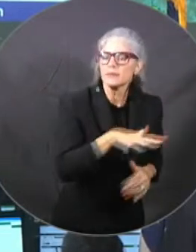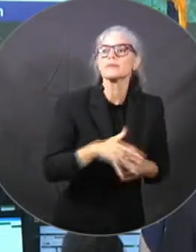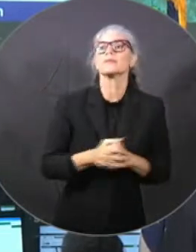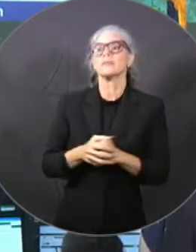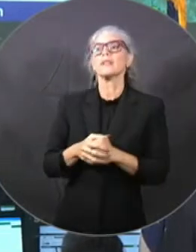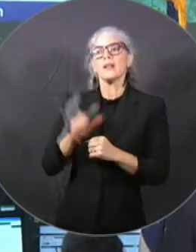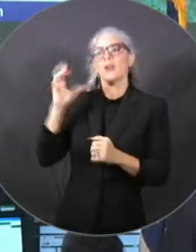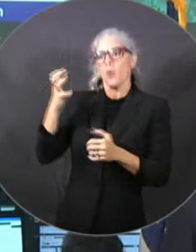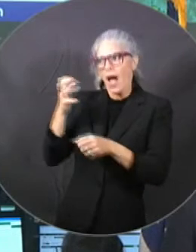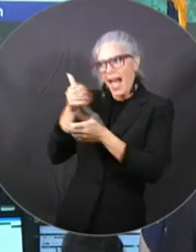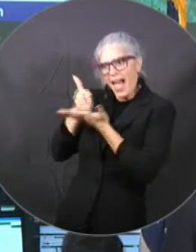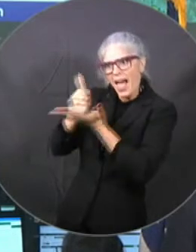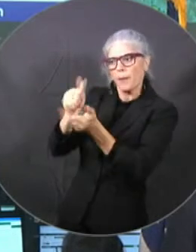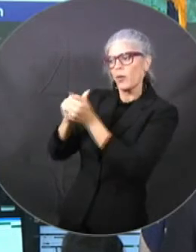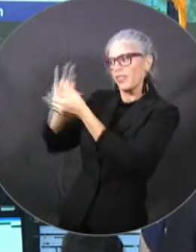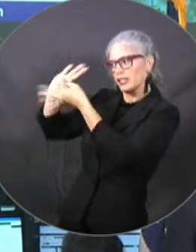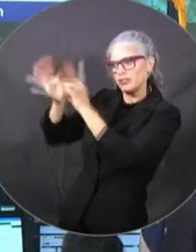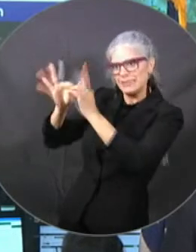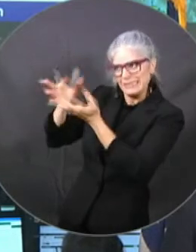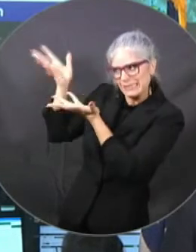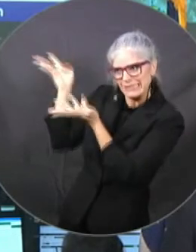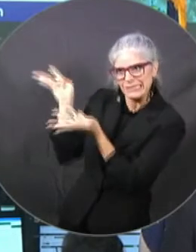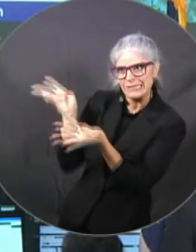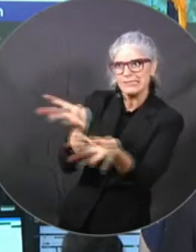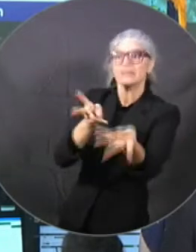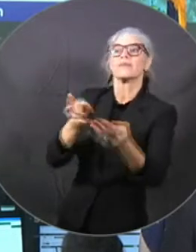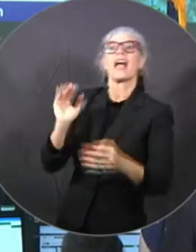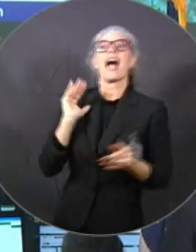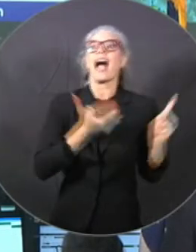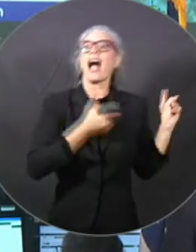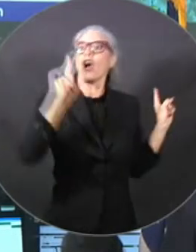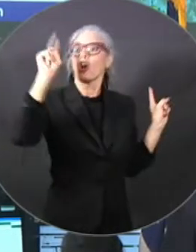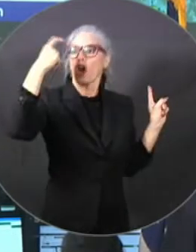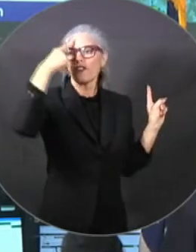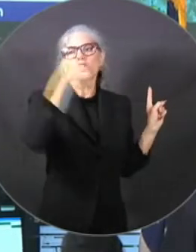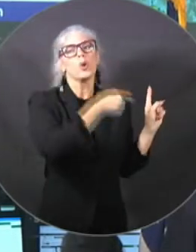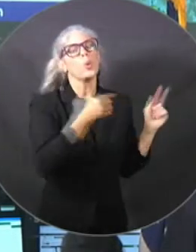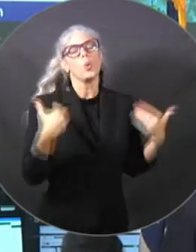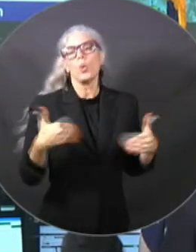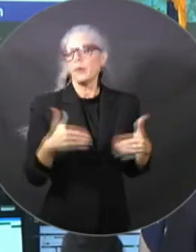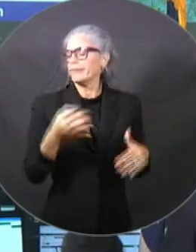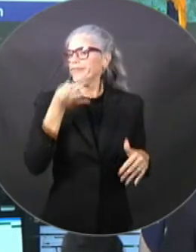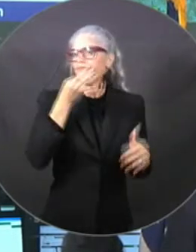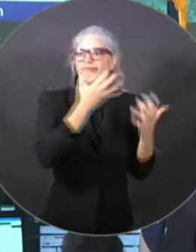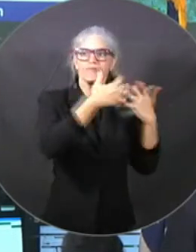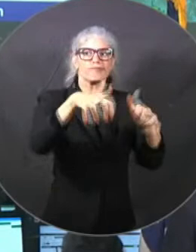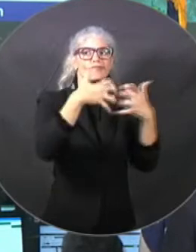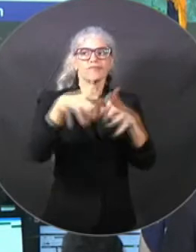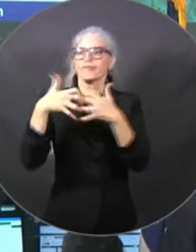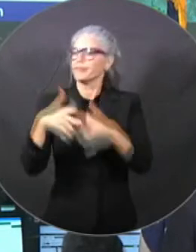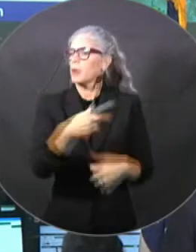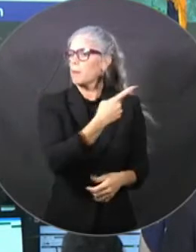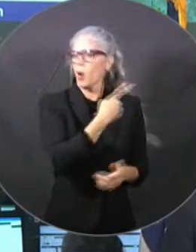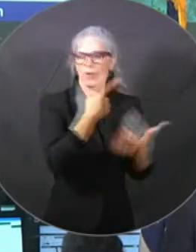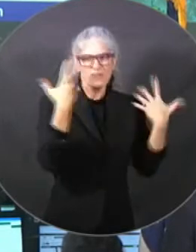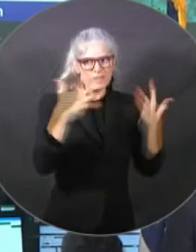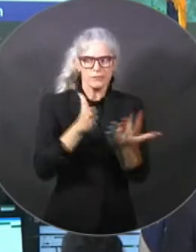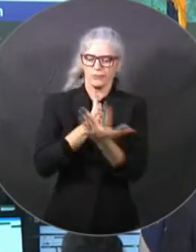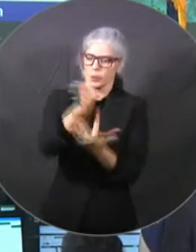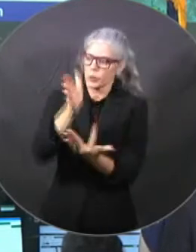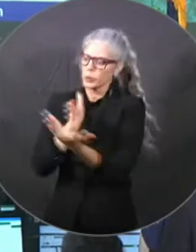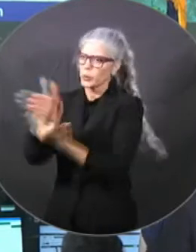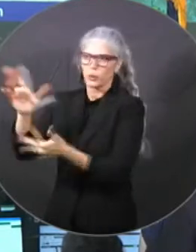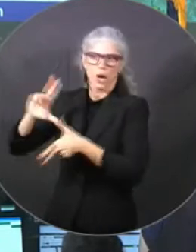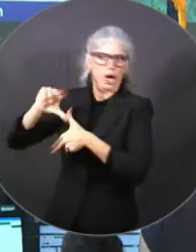for this job. Unfortunately, we've been through several together and and I know his leadership is going to prevail here and just stay